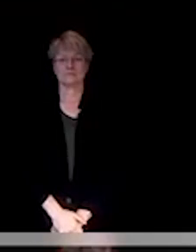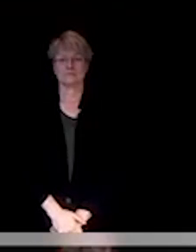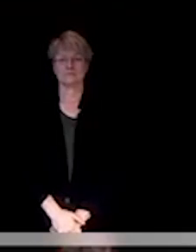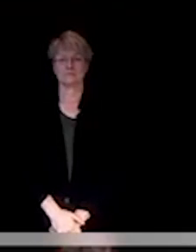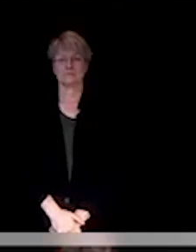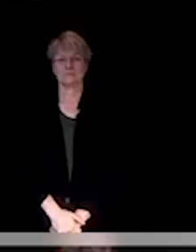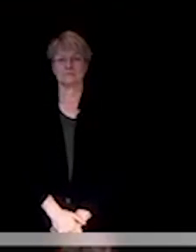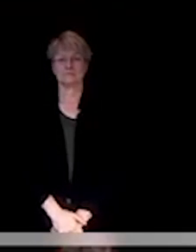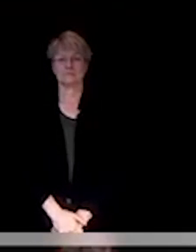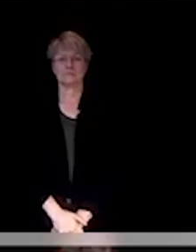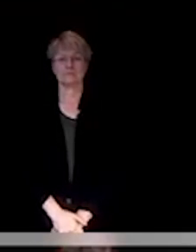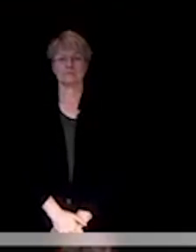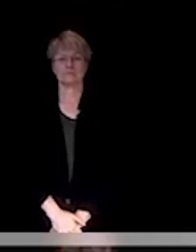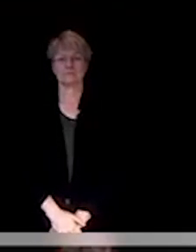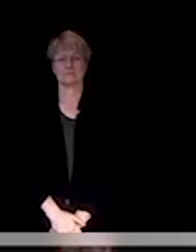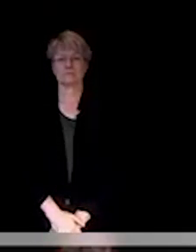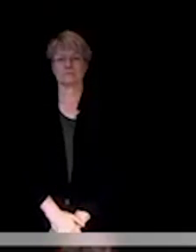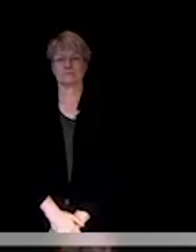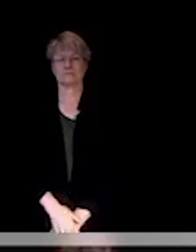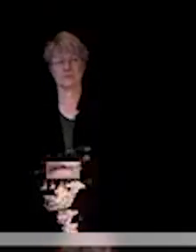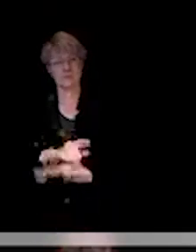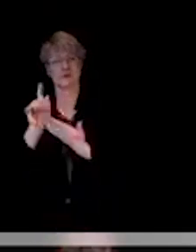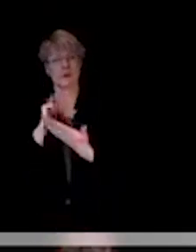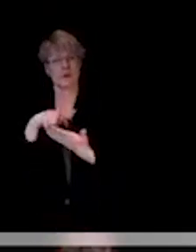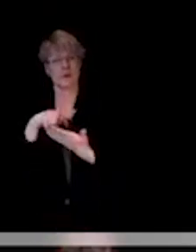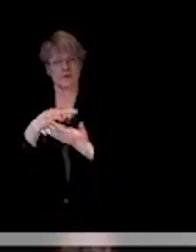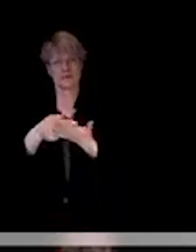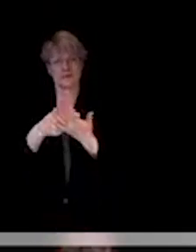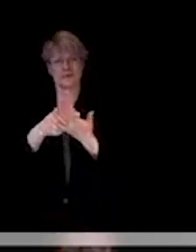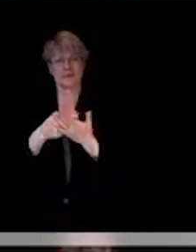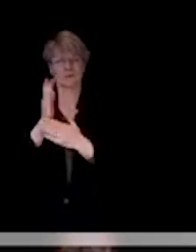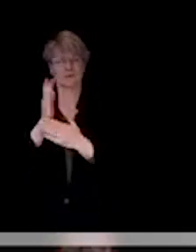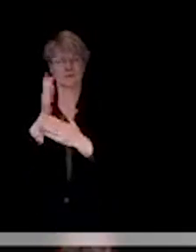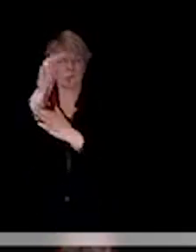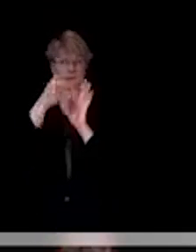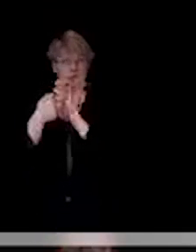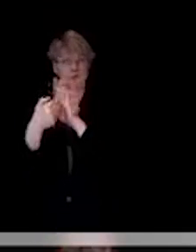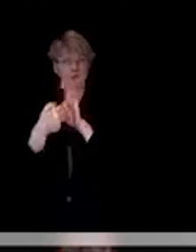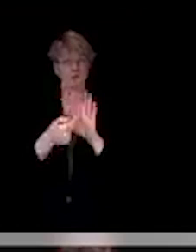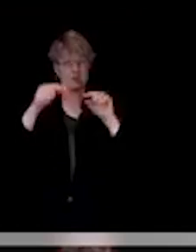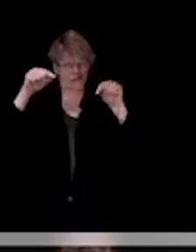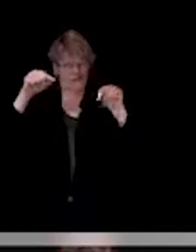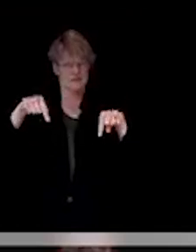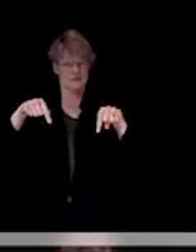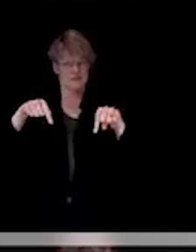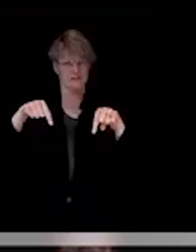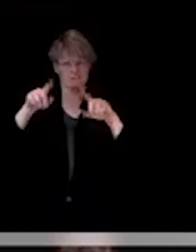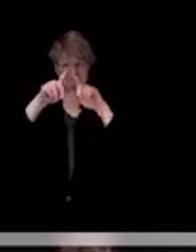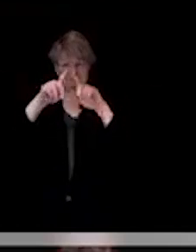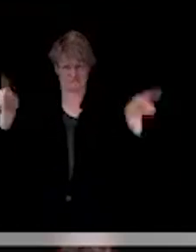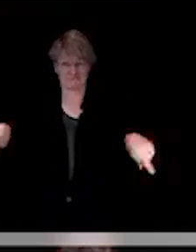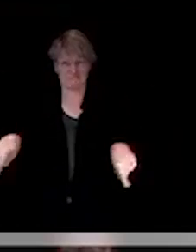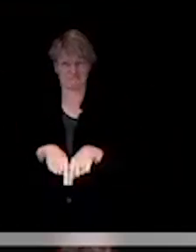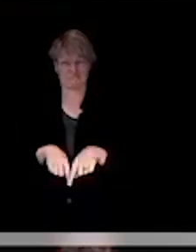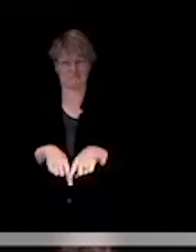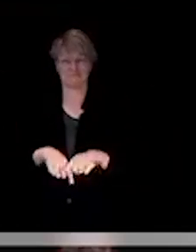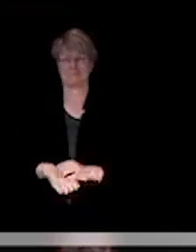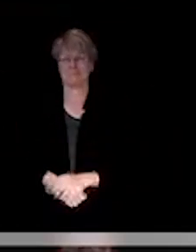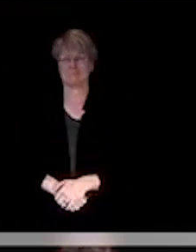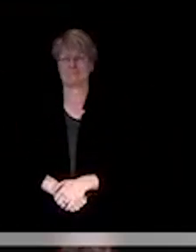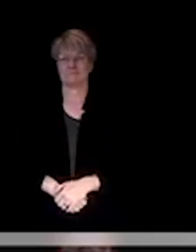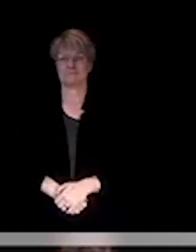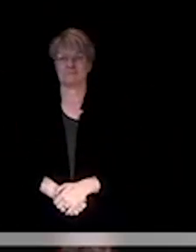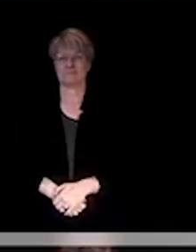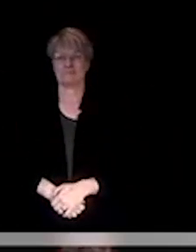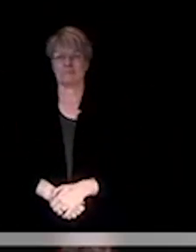I mentioned this was coming last week, I believe, and wanted to show it to you today. It's